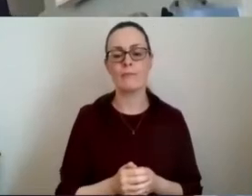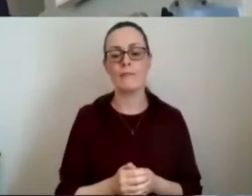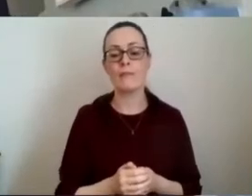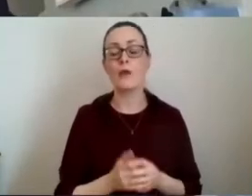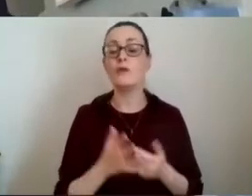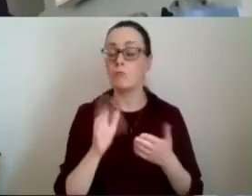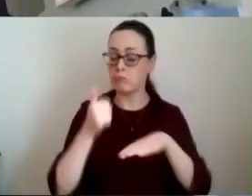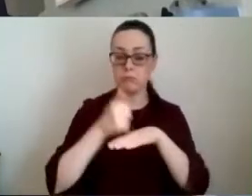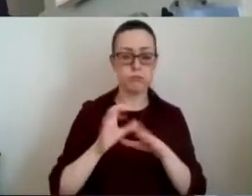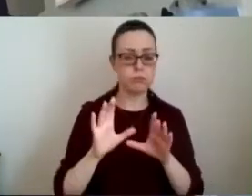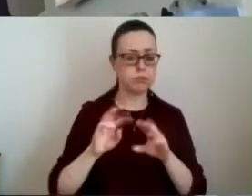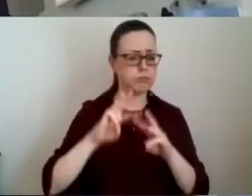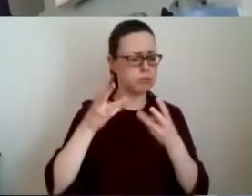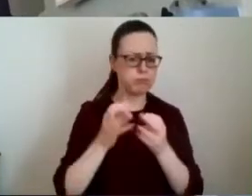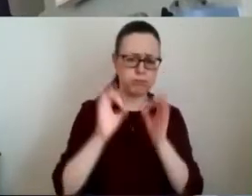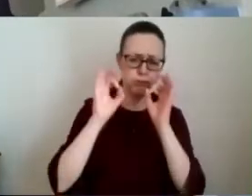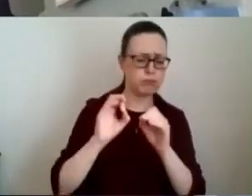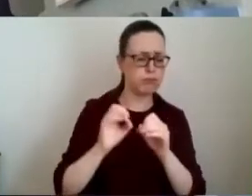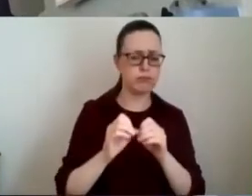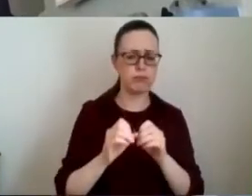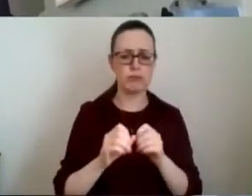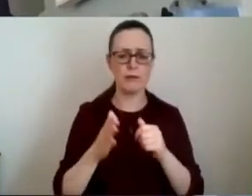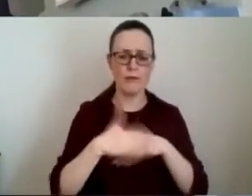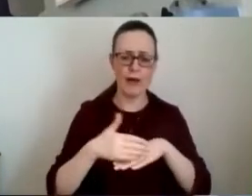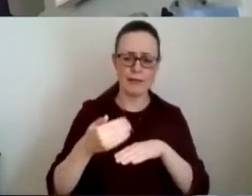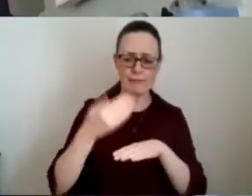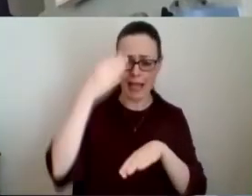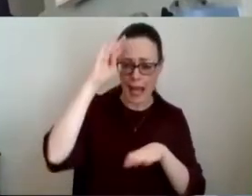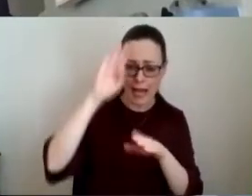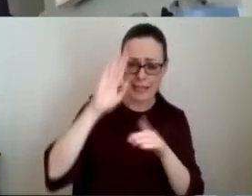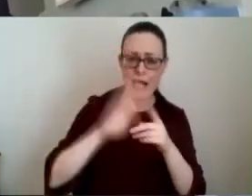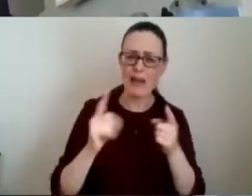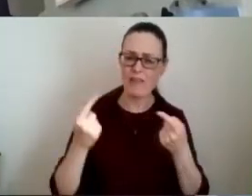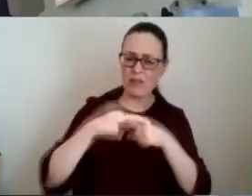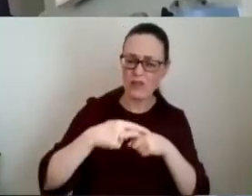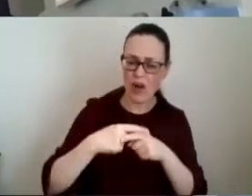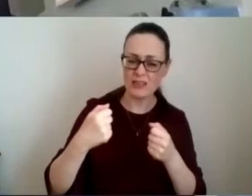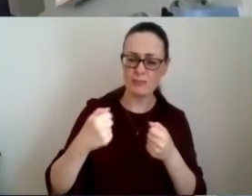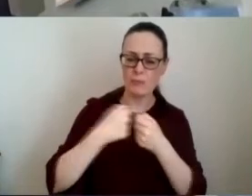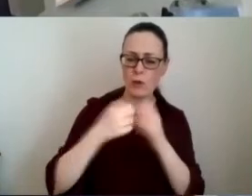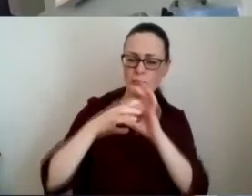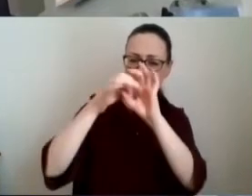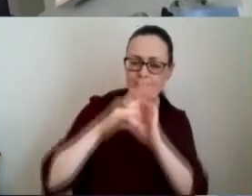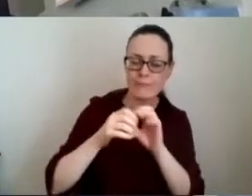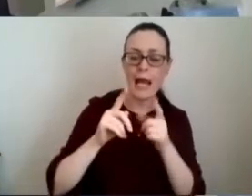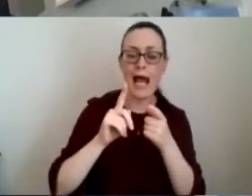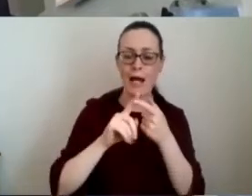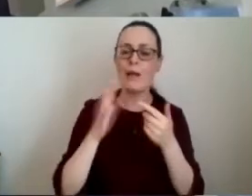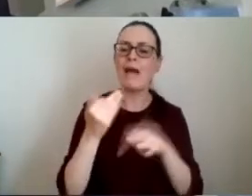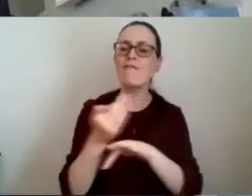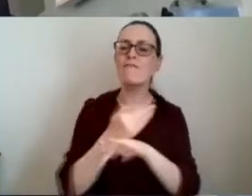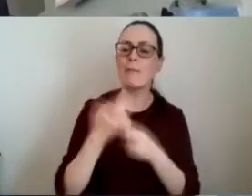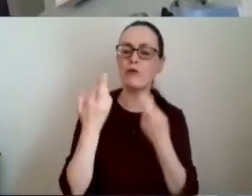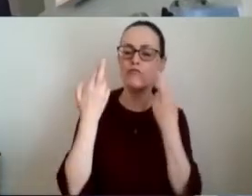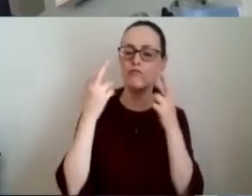-class chd service for the island of ireland through our unique cross-jurisdictional and multi-discipline network in which our family representatives are